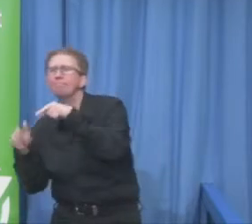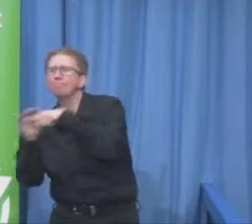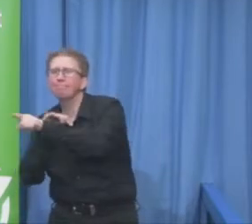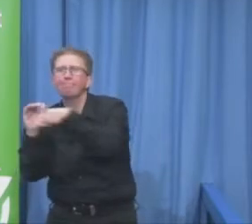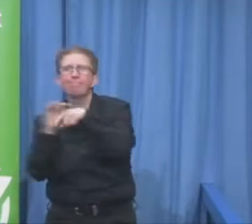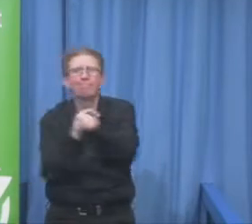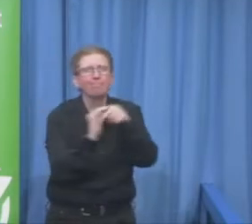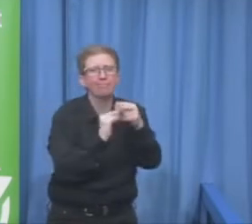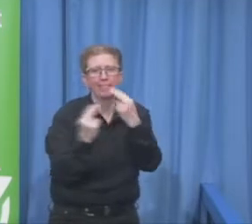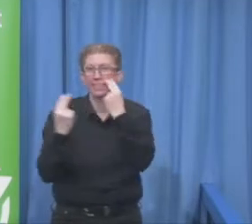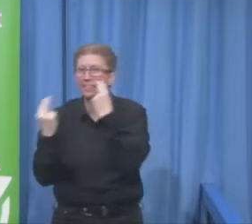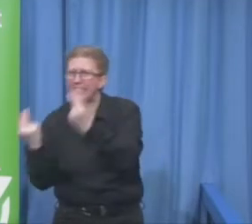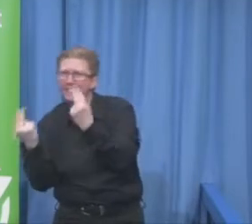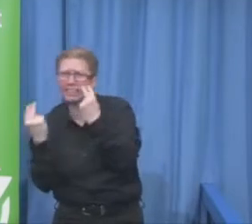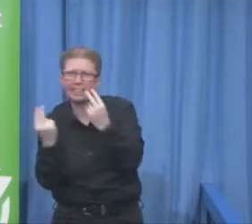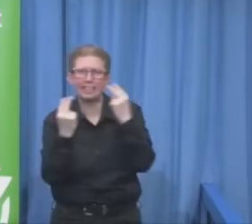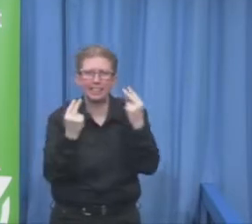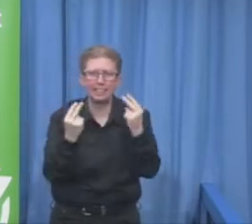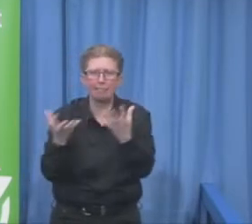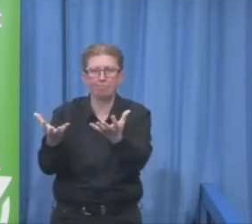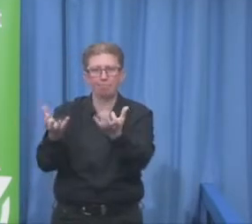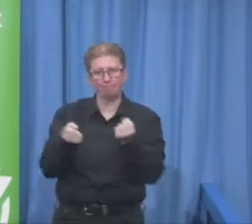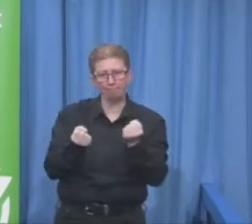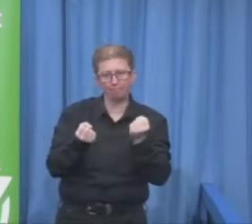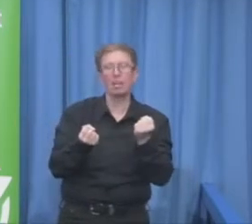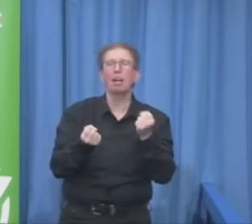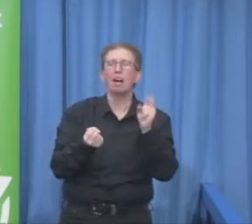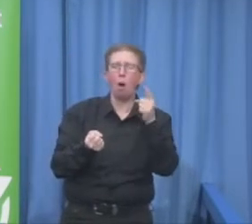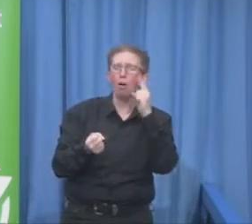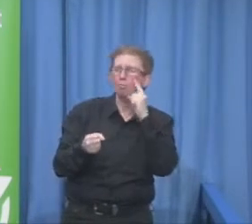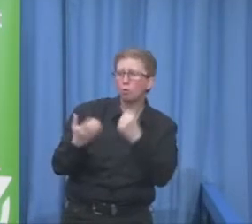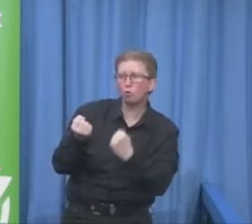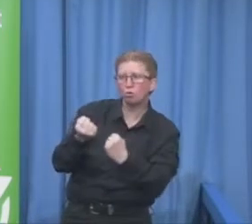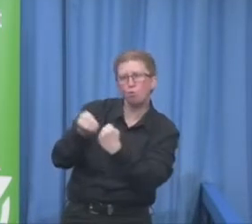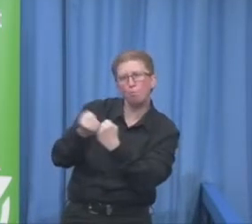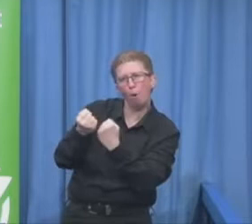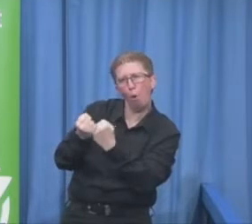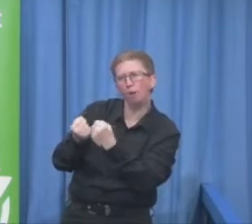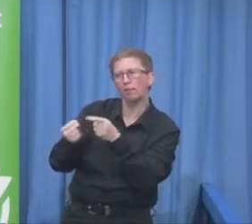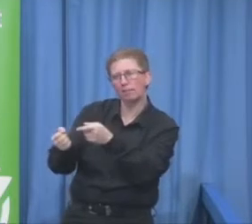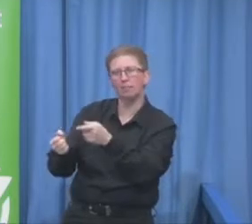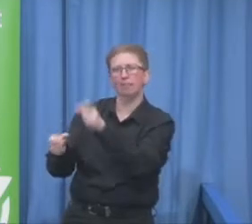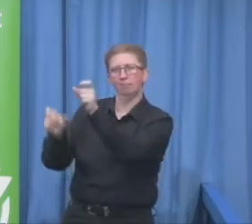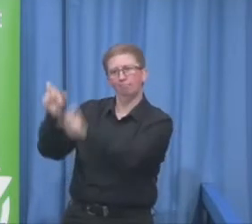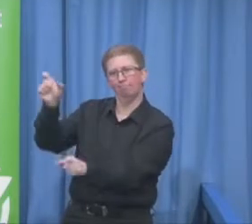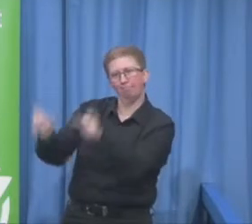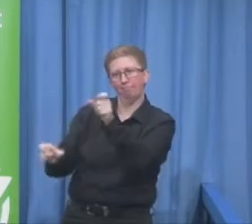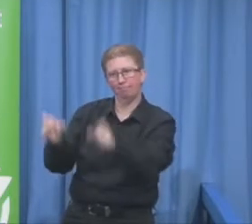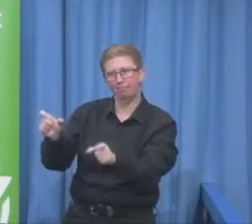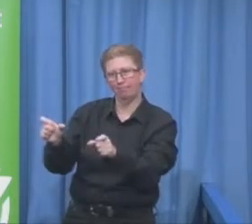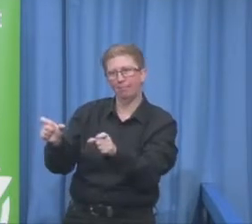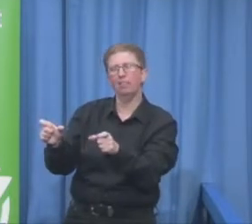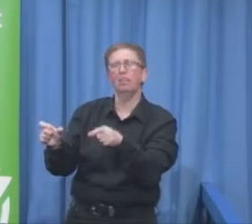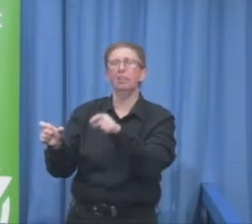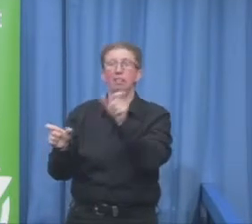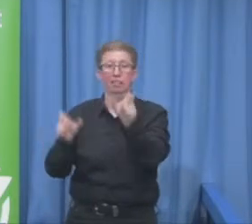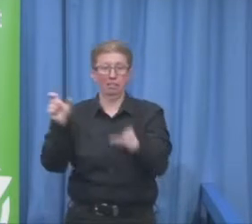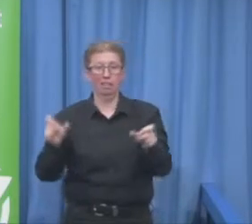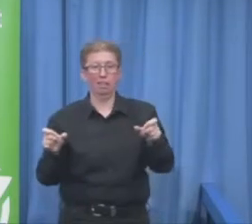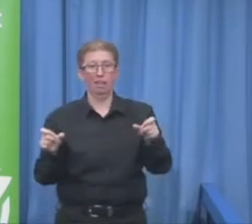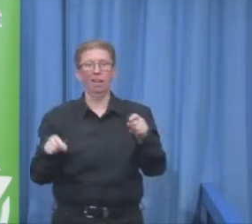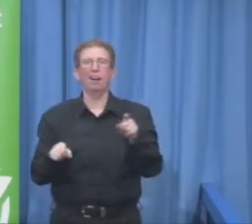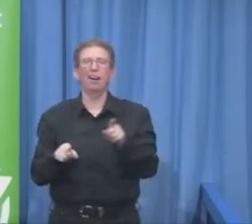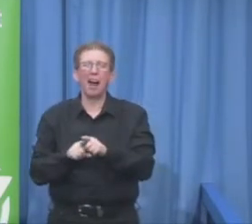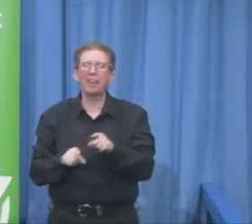idea what other countries do and what could be a good solution. So as you can see here. So of the big findings